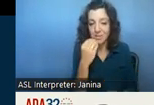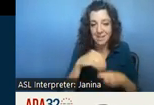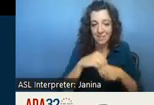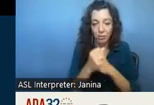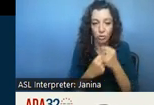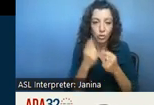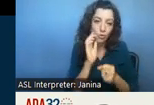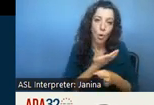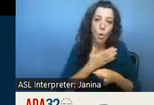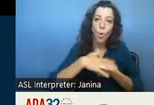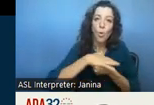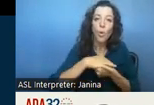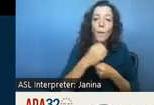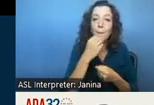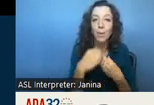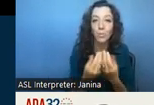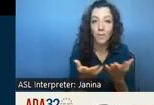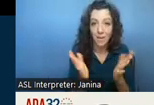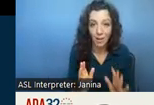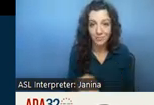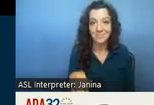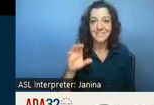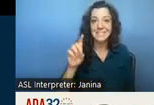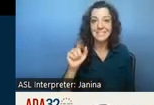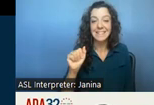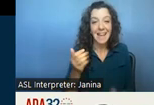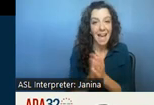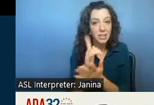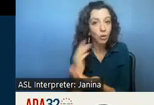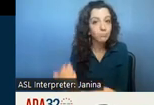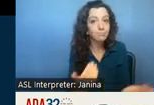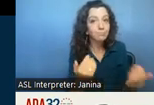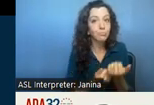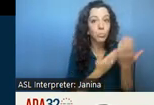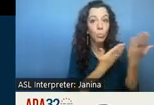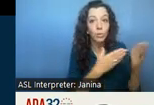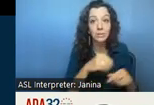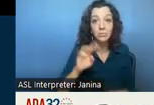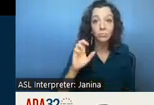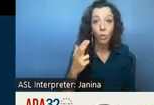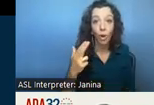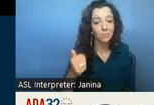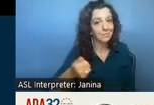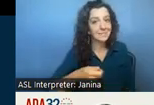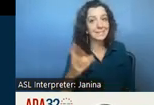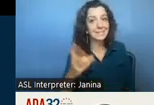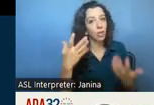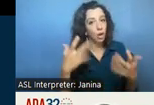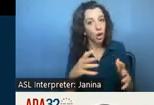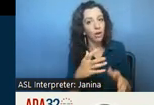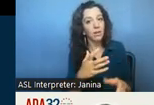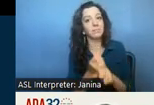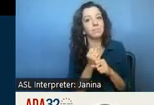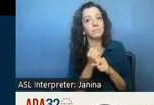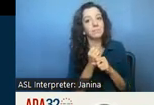providers um cda issued a request for proposals in march and several of those proposals have already been received back from the triple